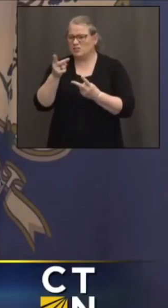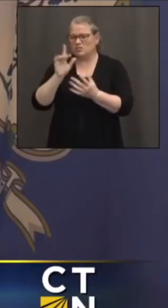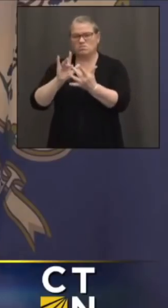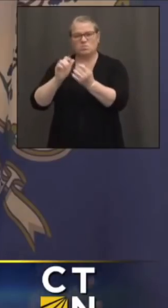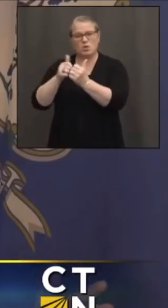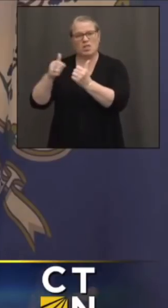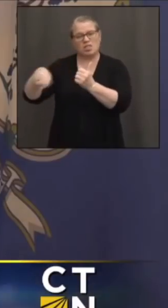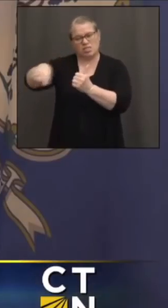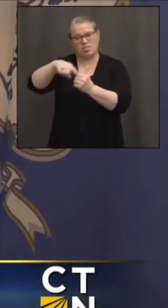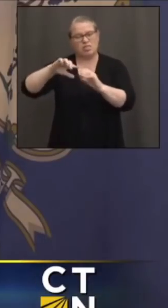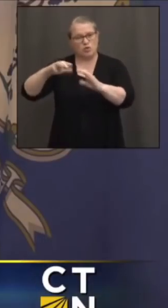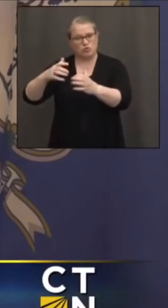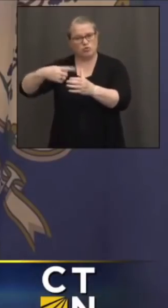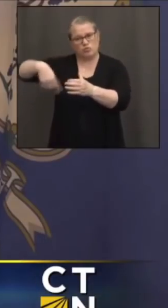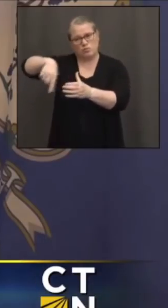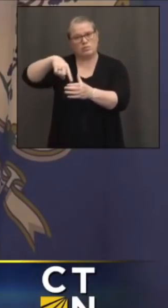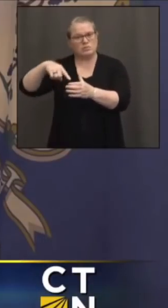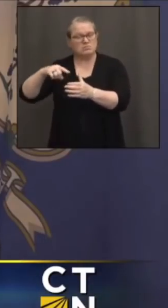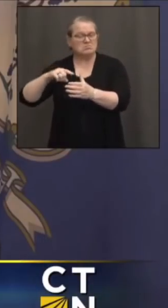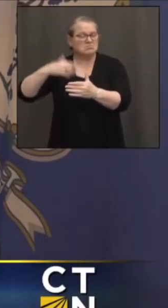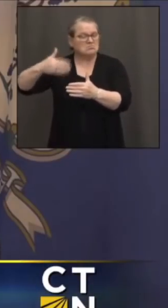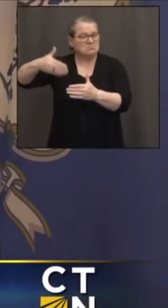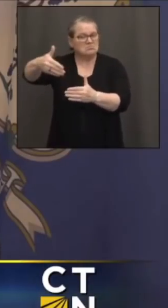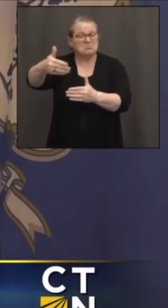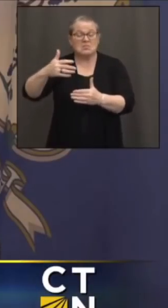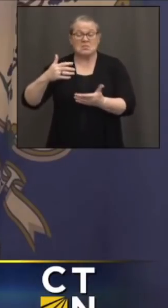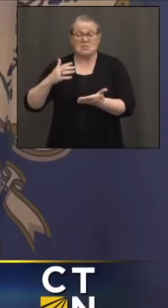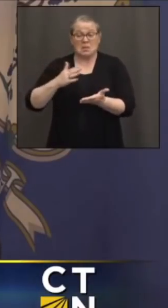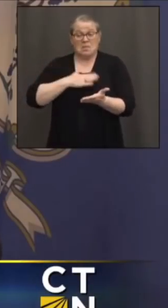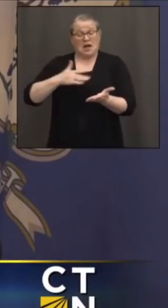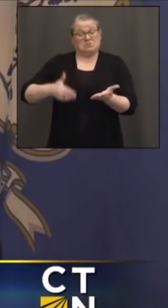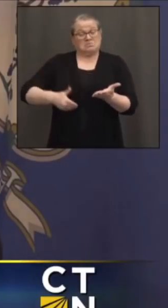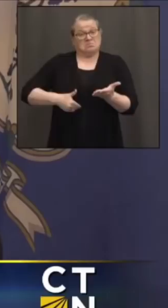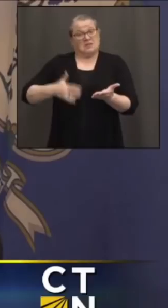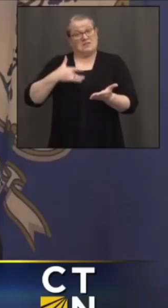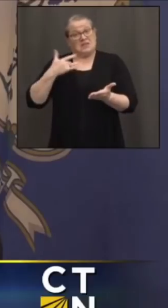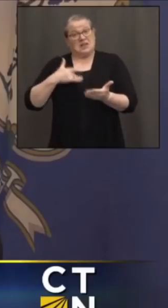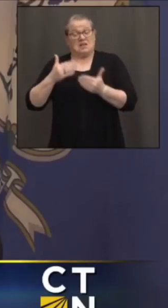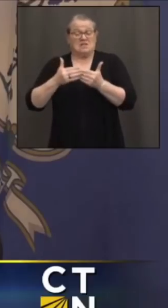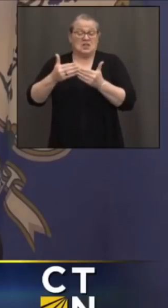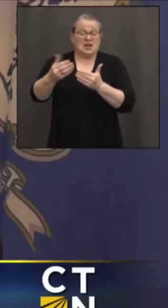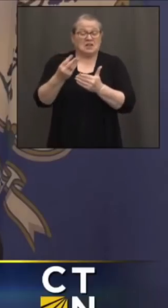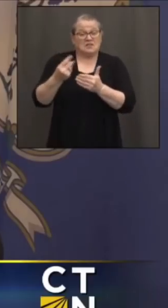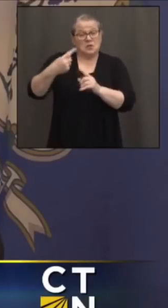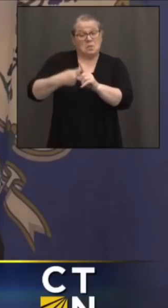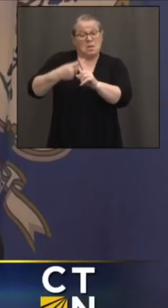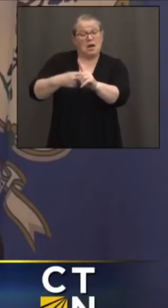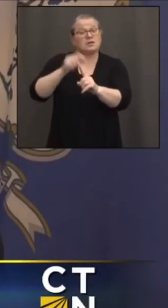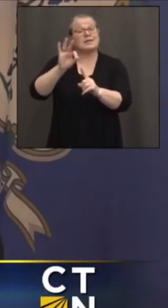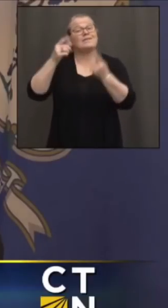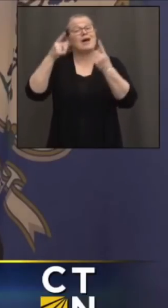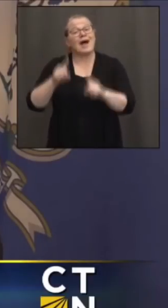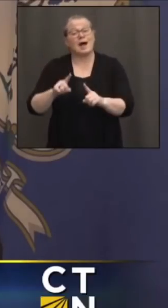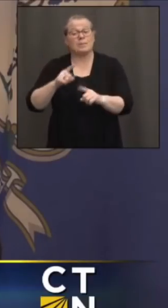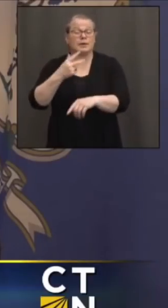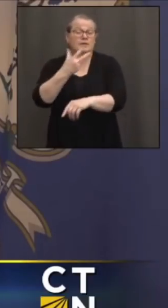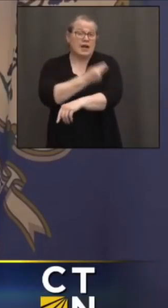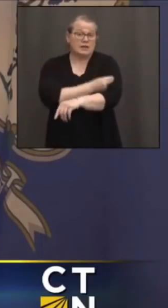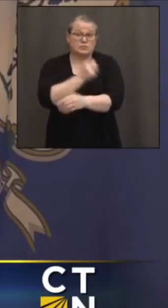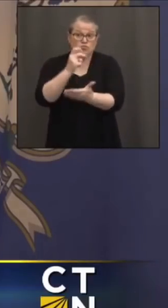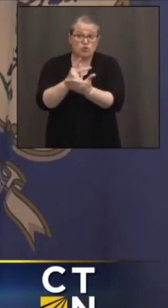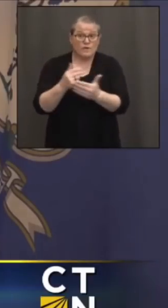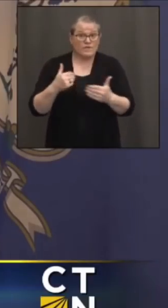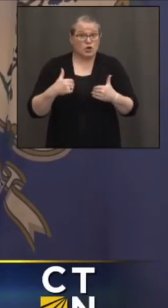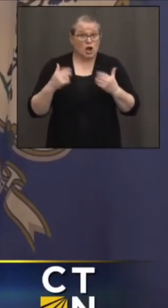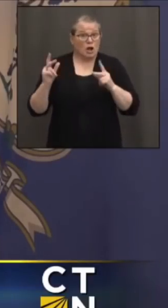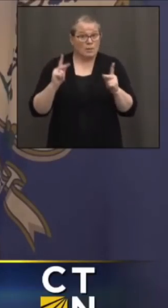instinct is that over the course of the next couple months, if we find out about vaccines for younger people, if we find out about booster shots,